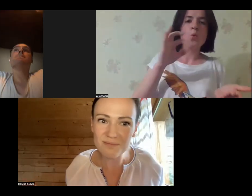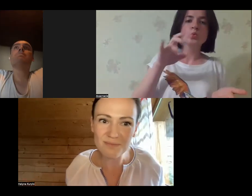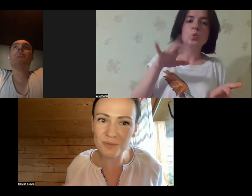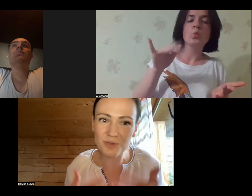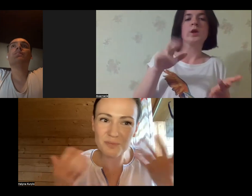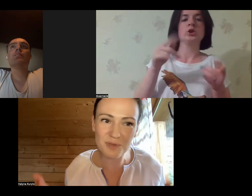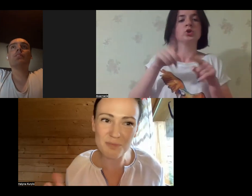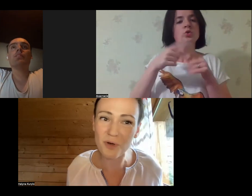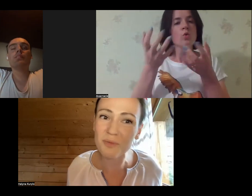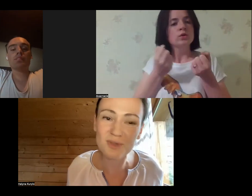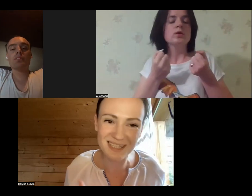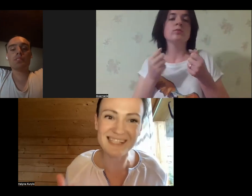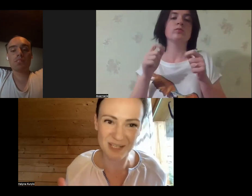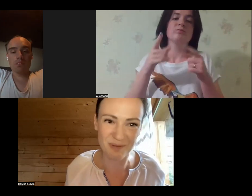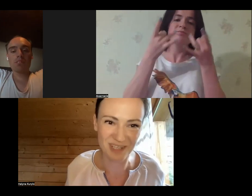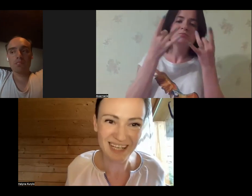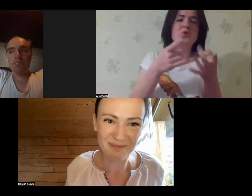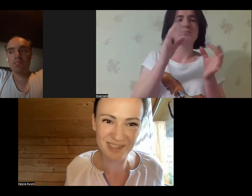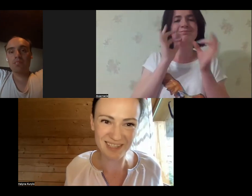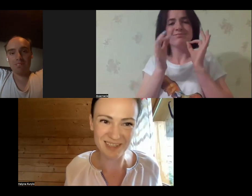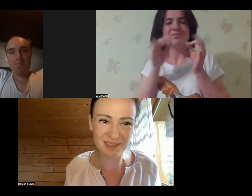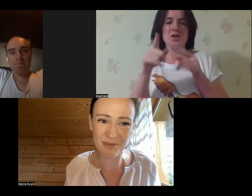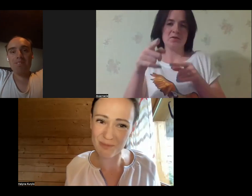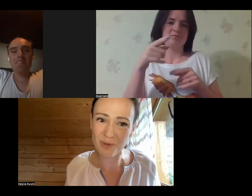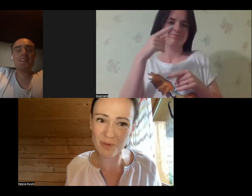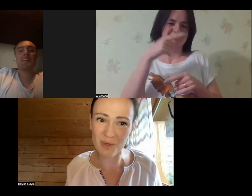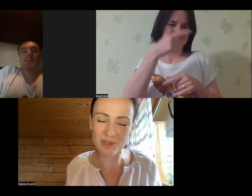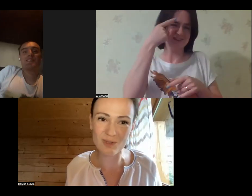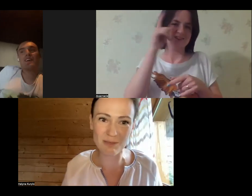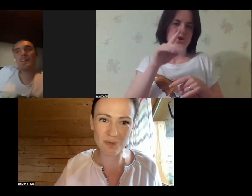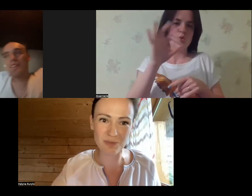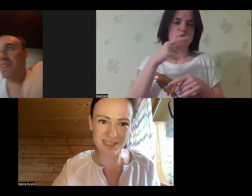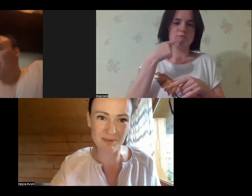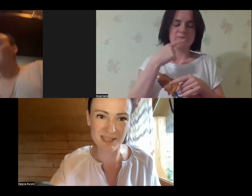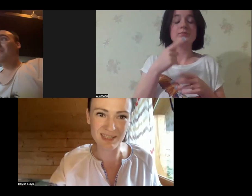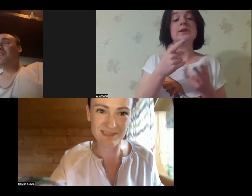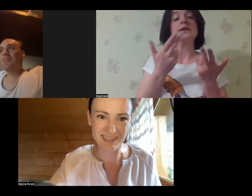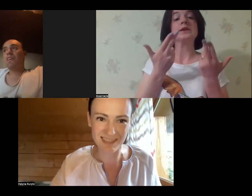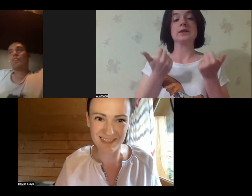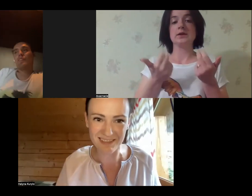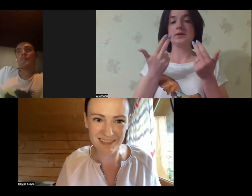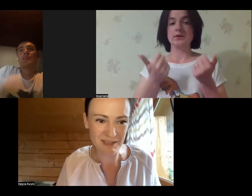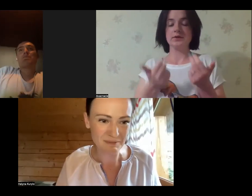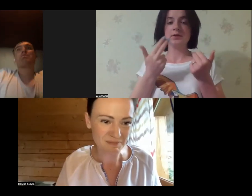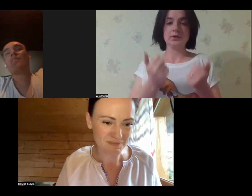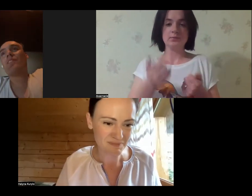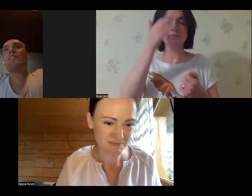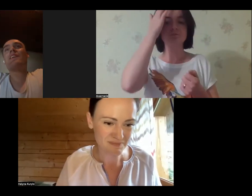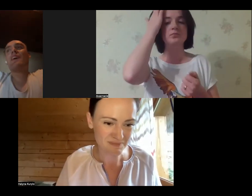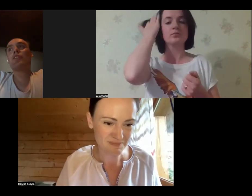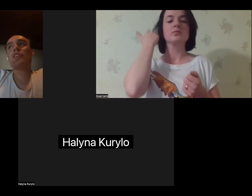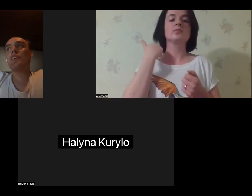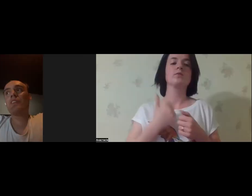received any services there? Well, tell me more. Well, know what I mean. Just tell me about your experience in the